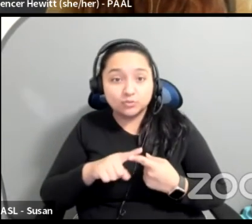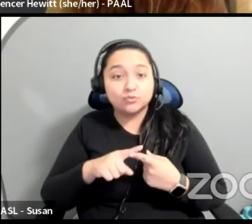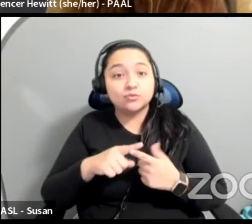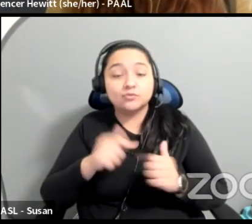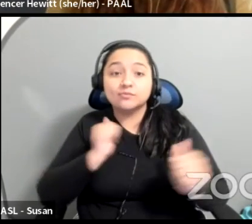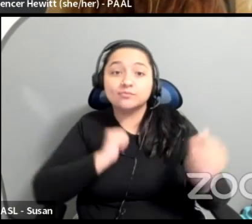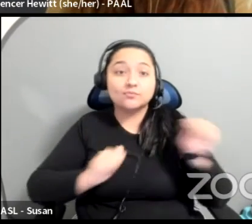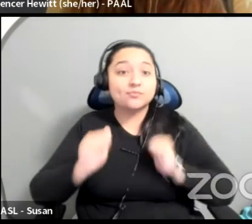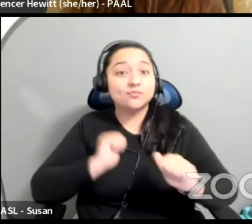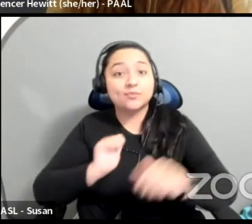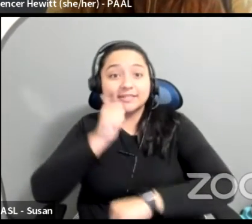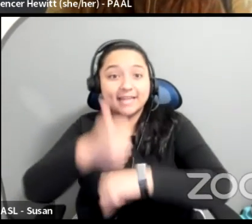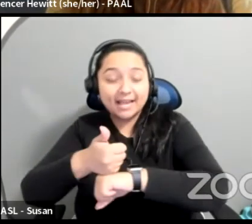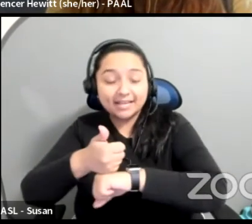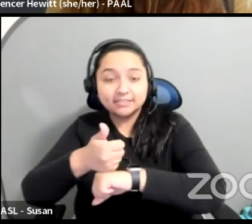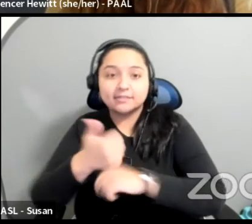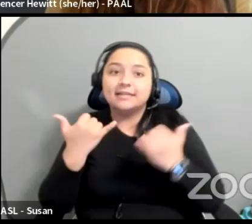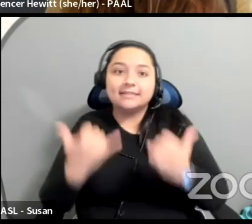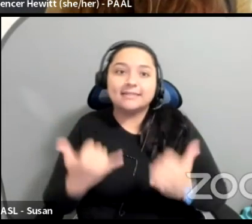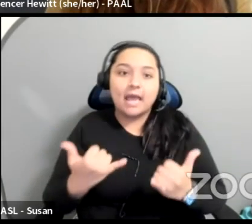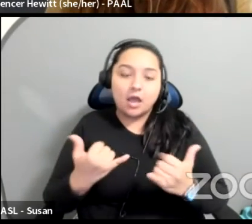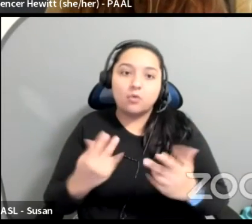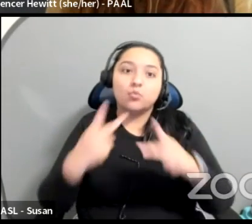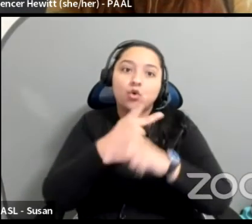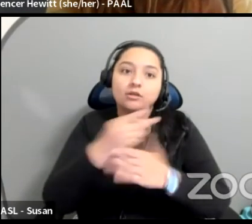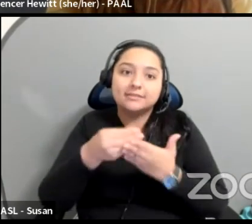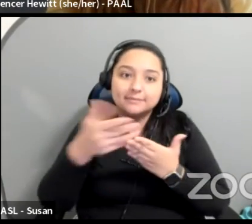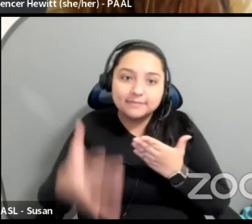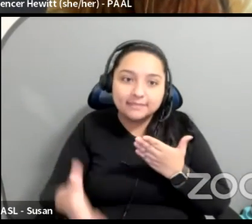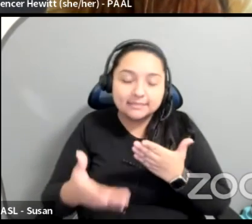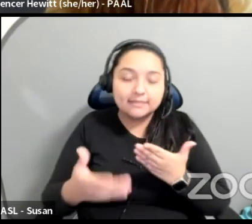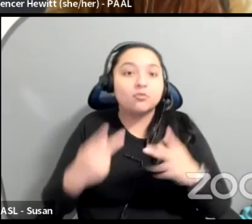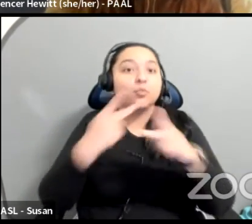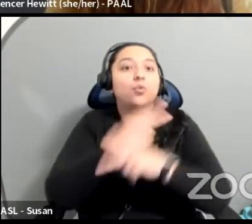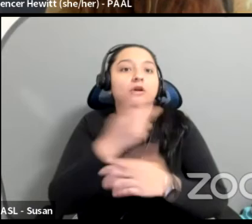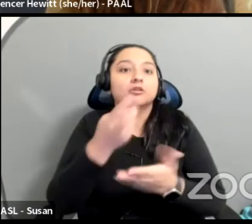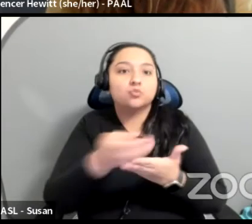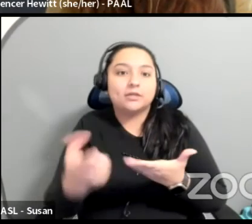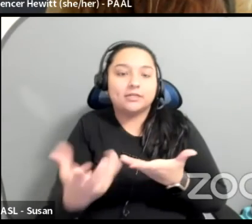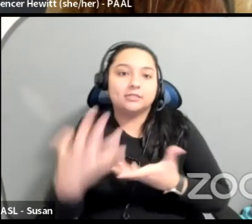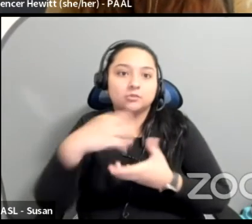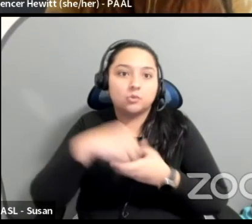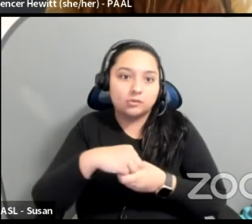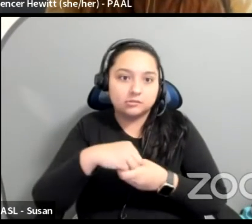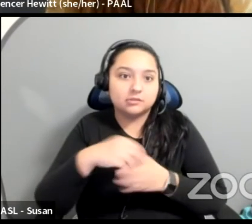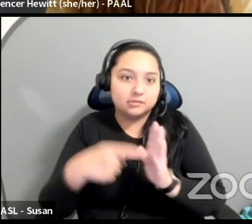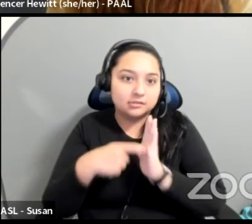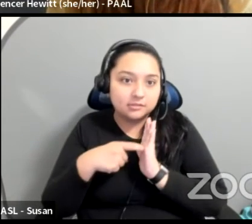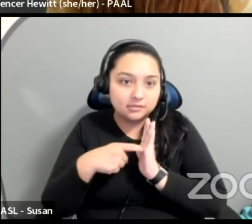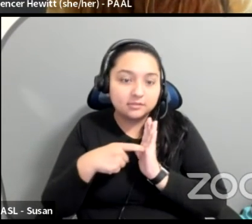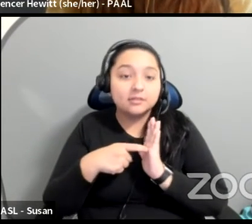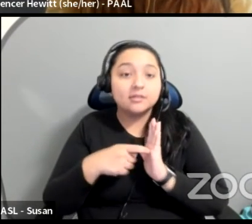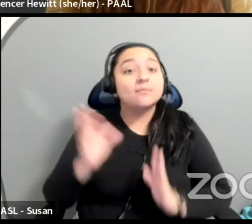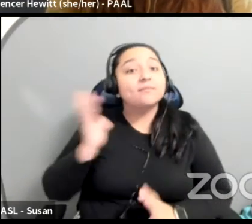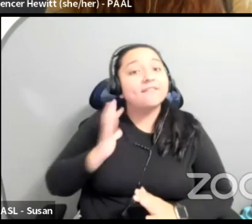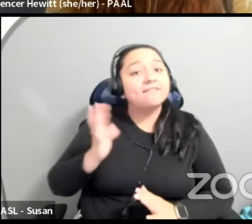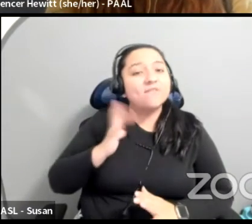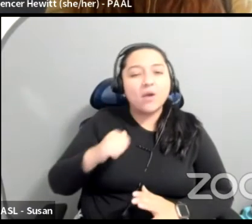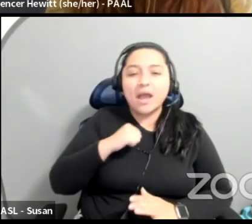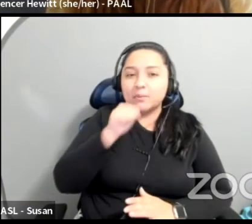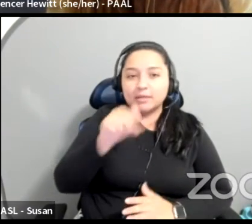than ever before, ever before. Like I never was involved in a reading of the scale that's happening now and I'm fully involved with it. Right.